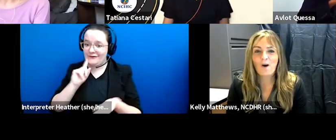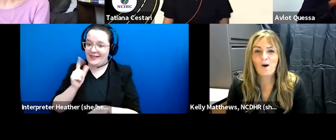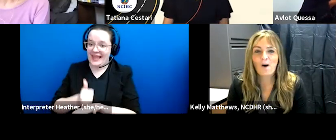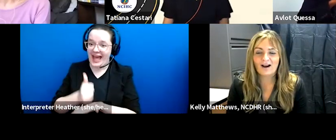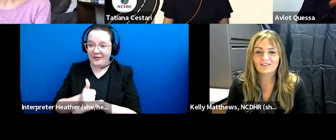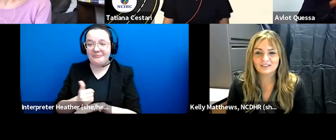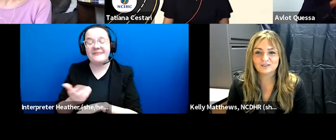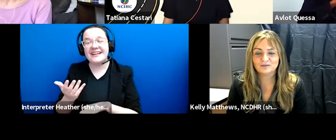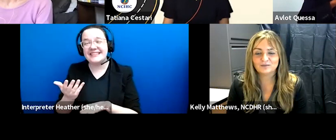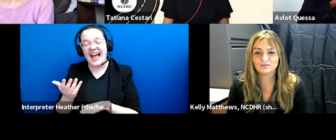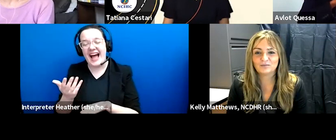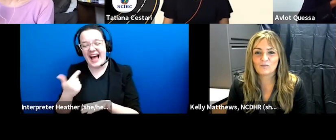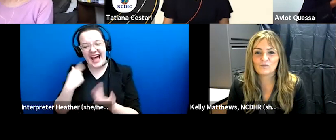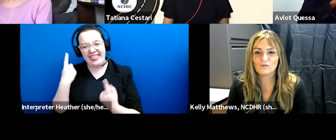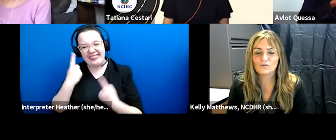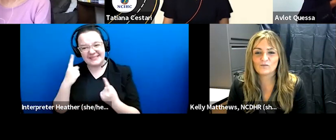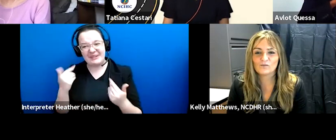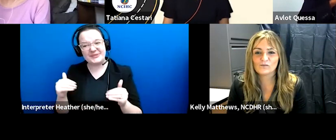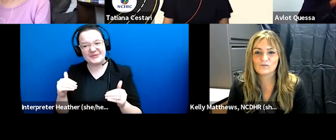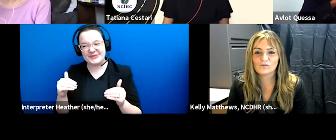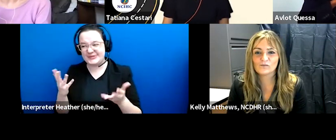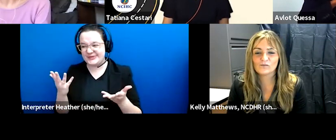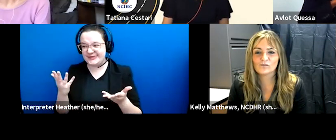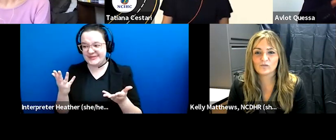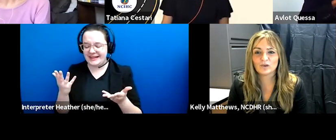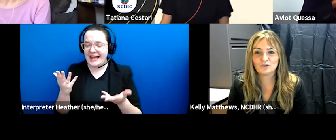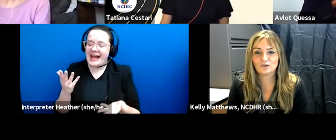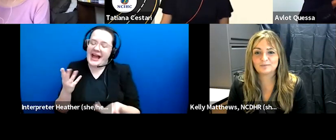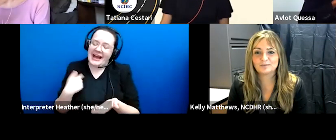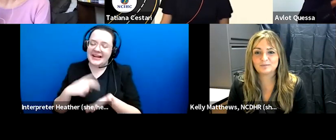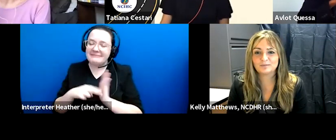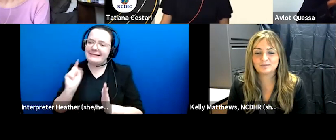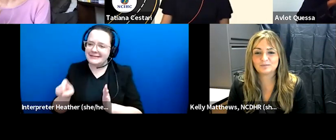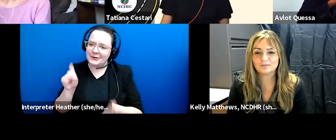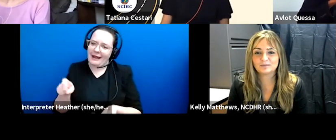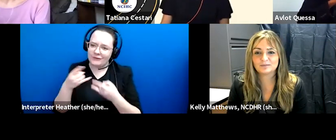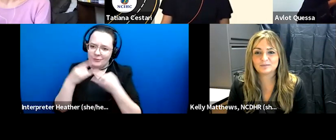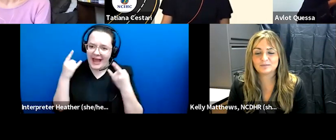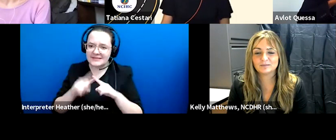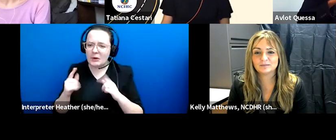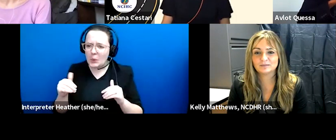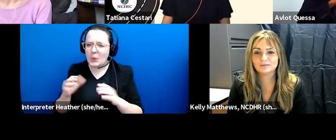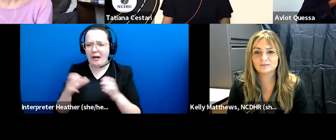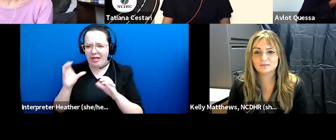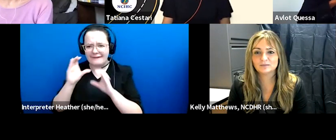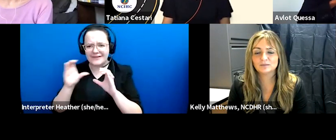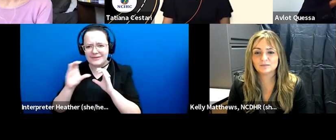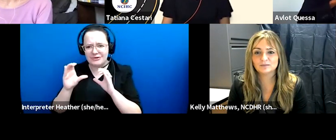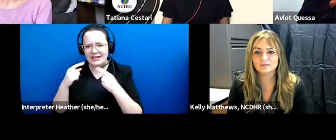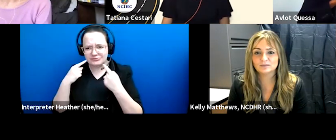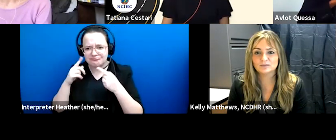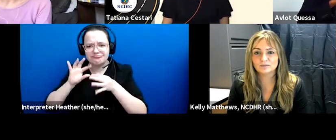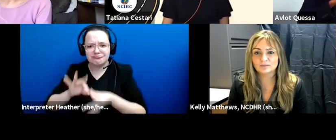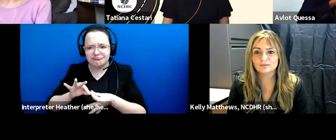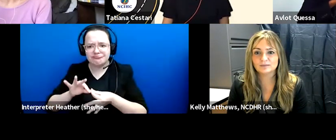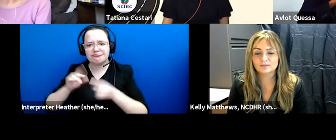i just think of yeah how much i mean a necessary evil but how much is how difficult how much communication is impeded um